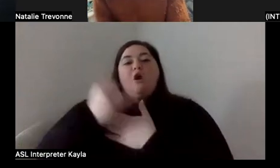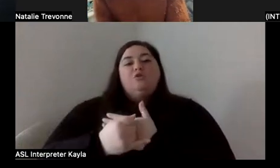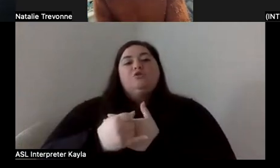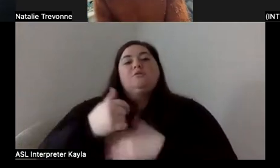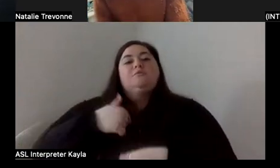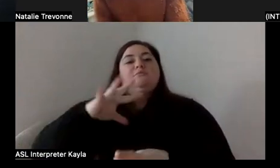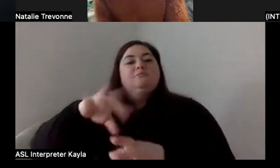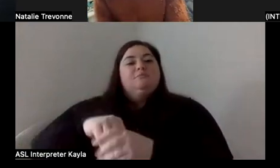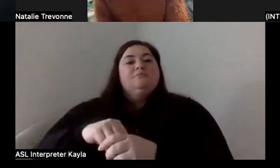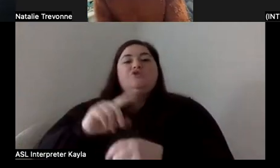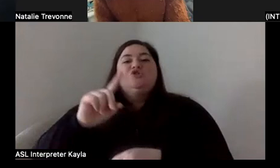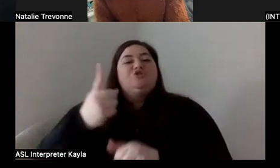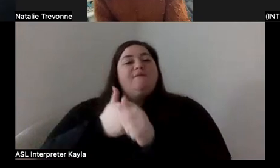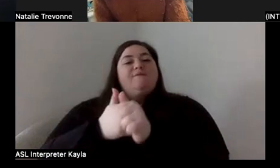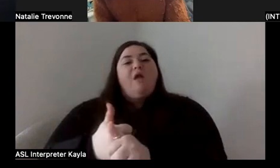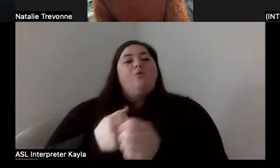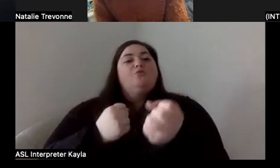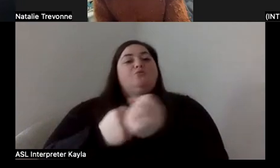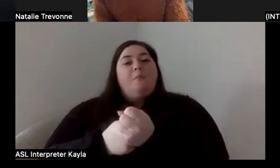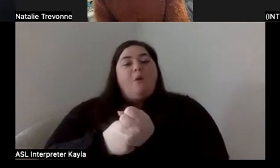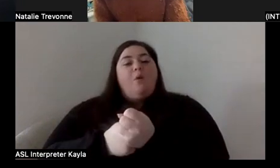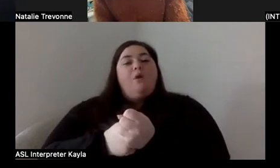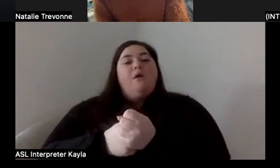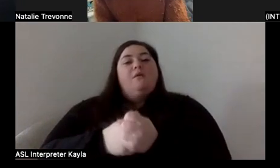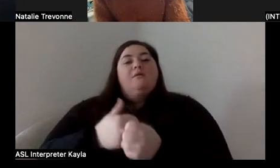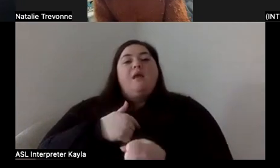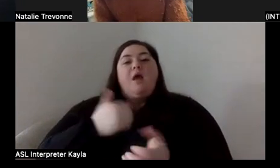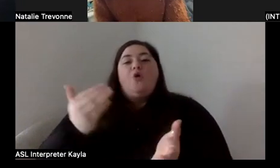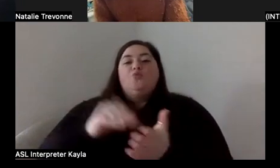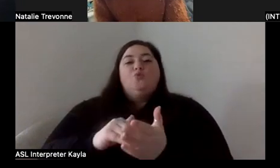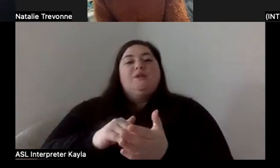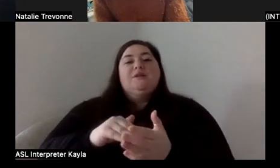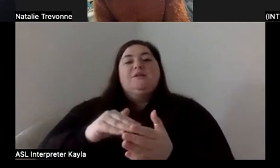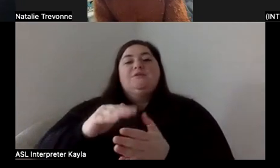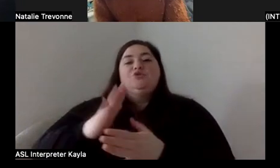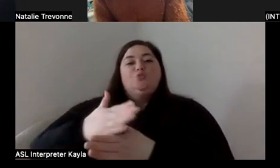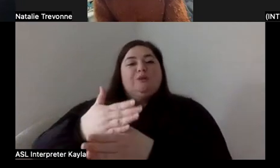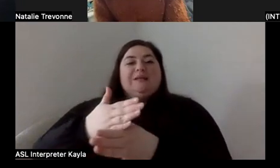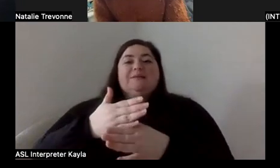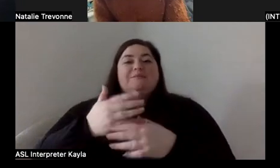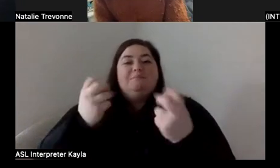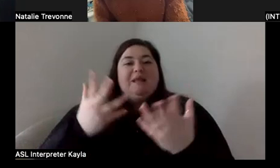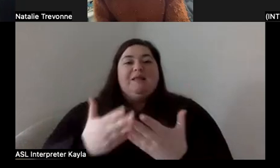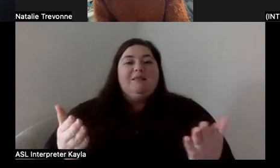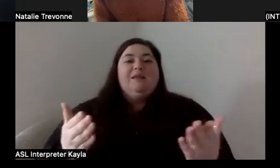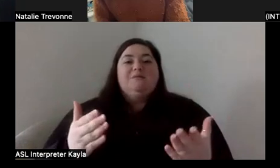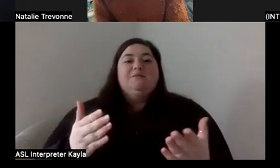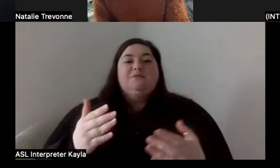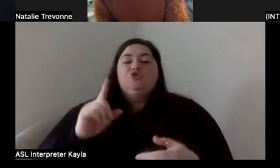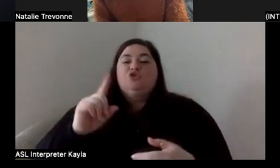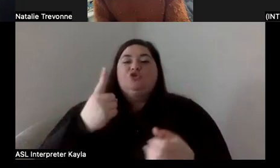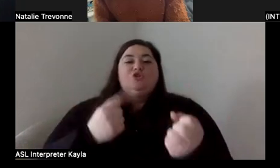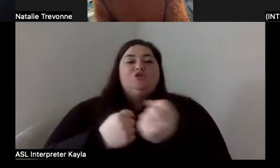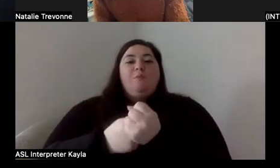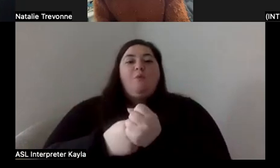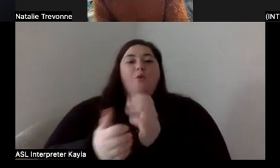in. So just follow and support. And I retweet and, you know, a lot of other things. So just support the